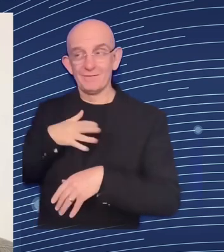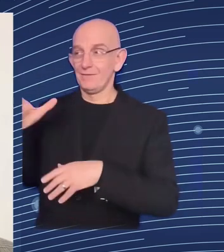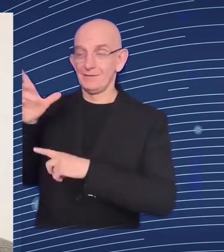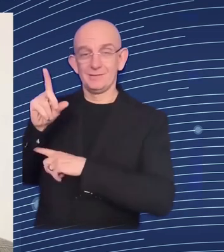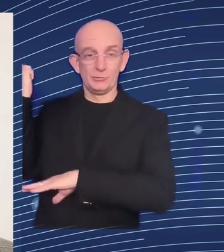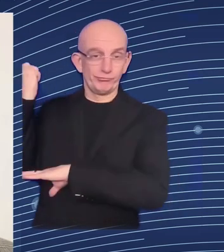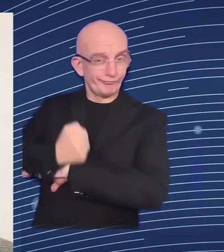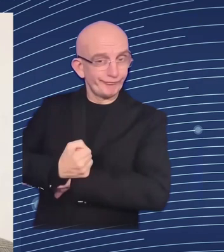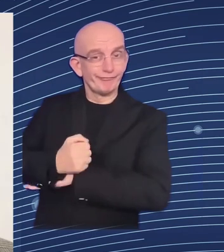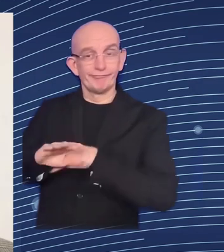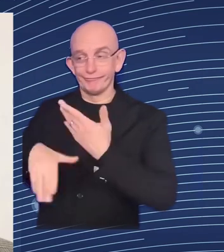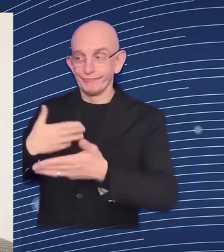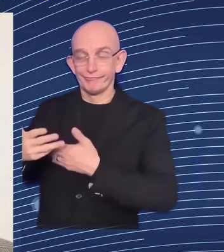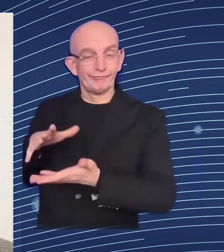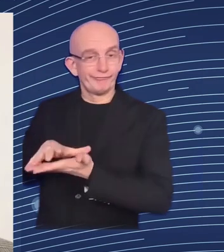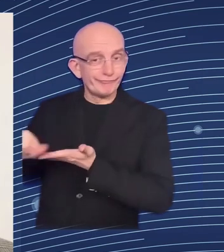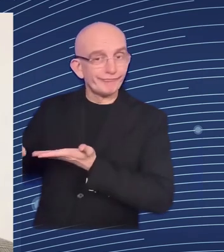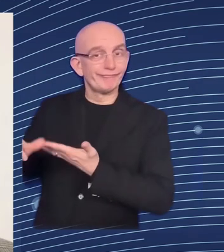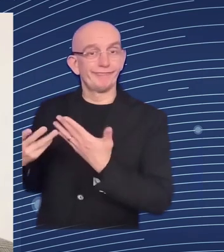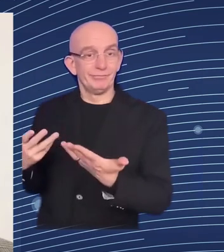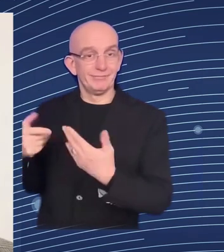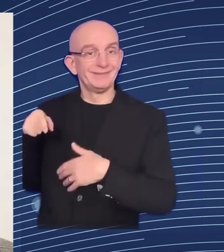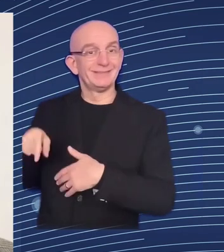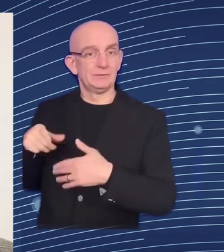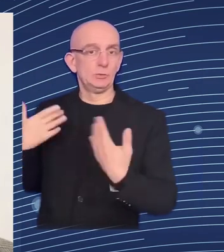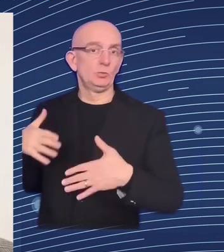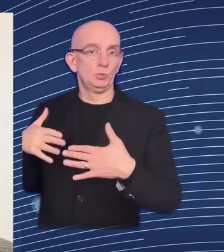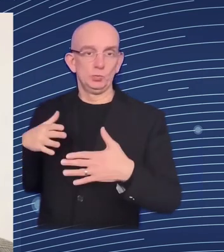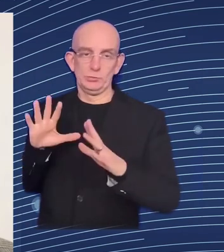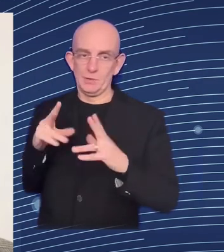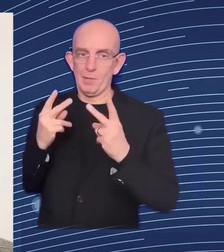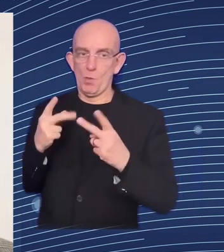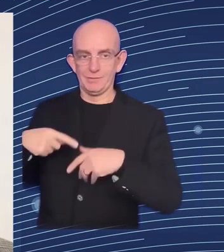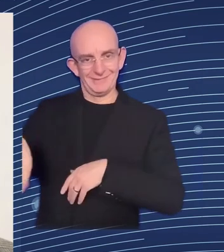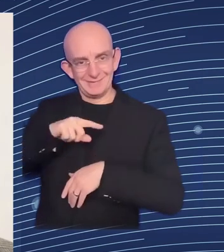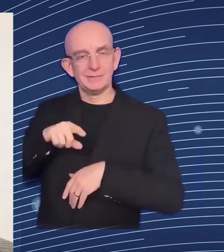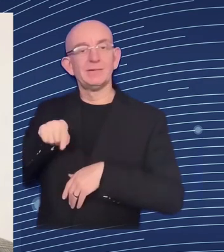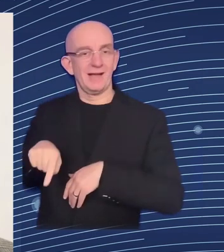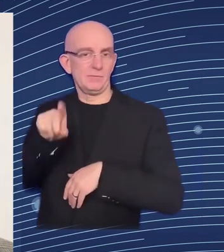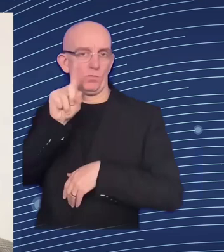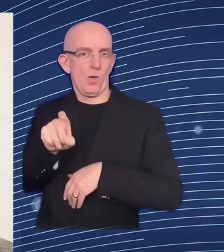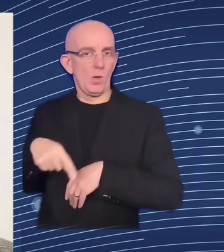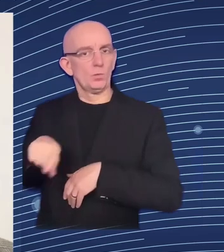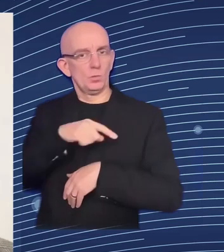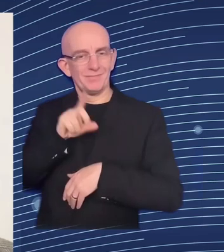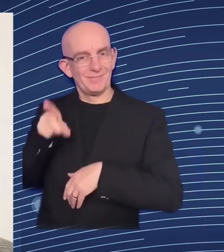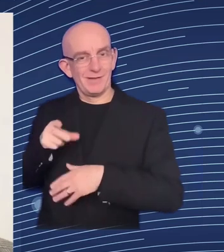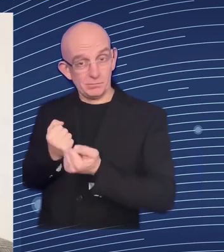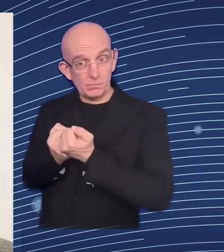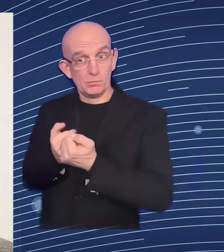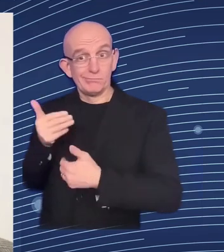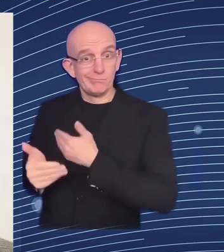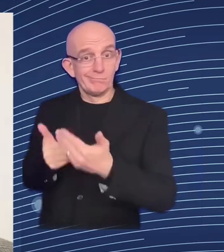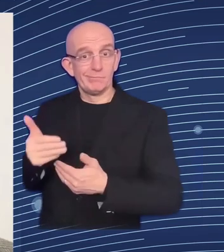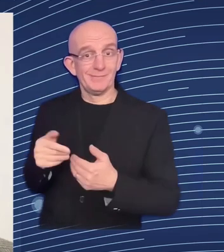that's why also our support has to be continuous our support has to be bold and uh